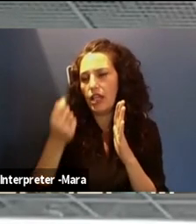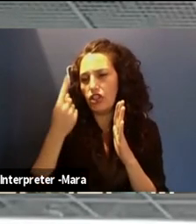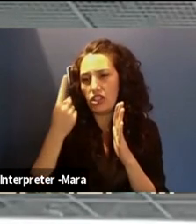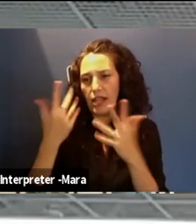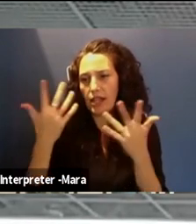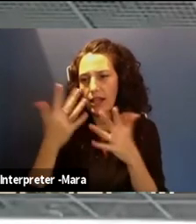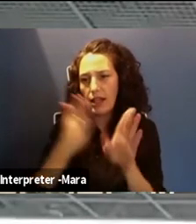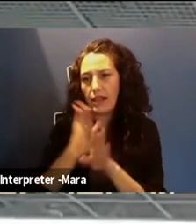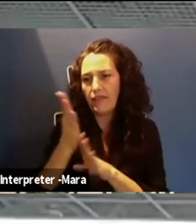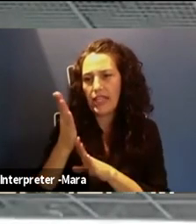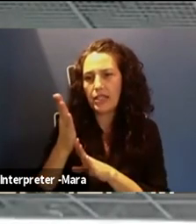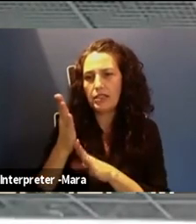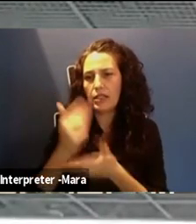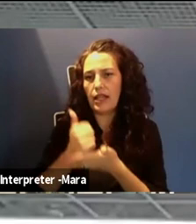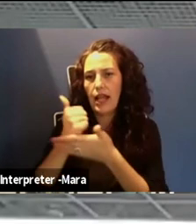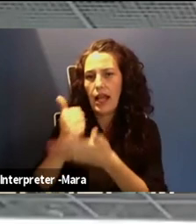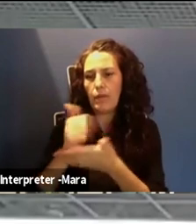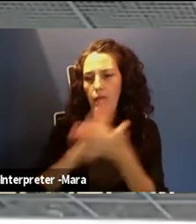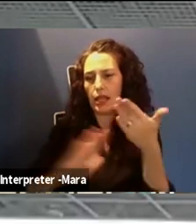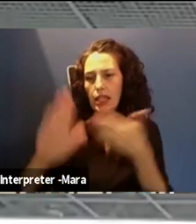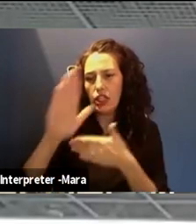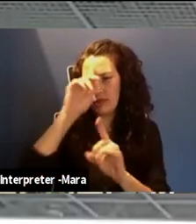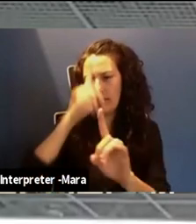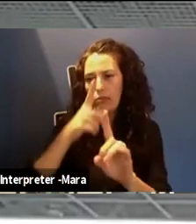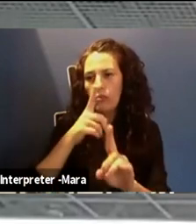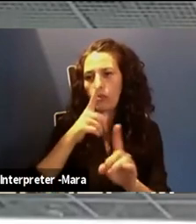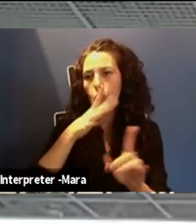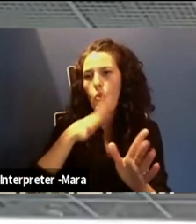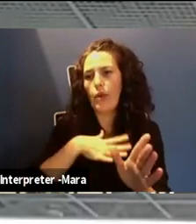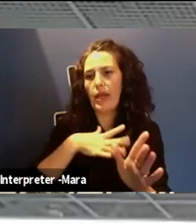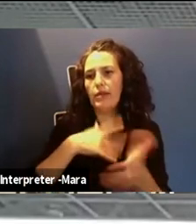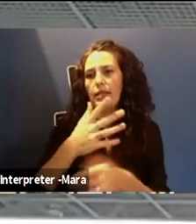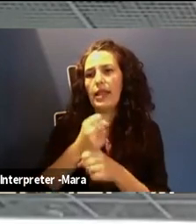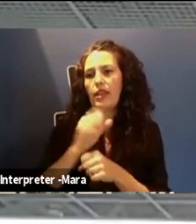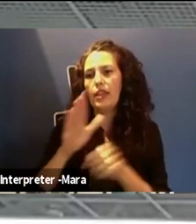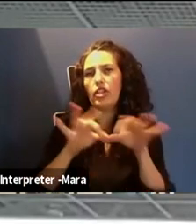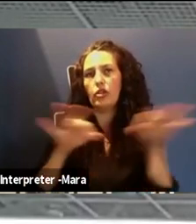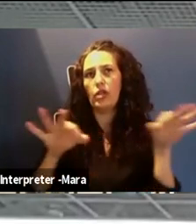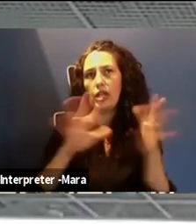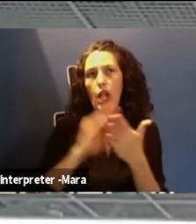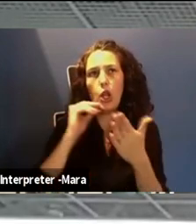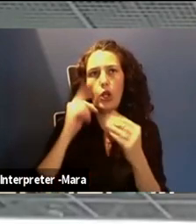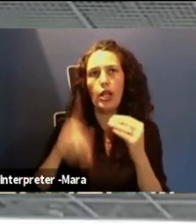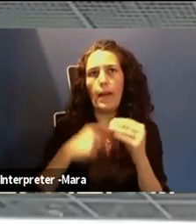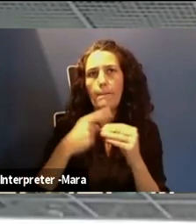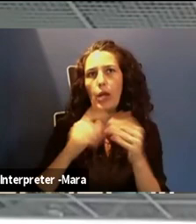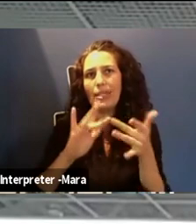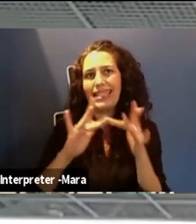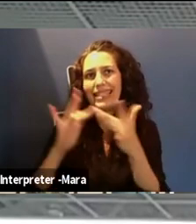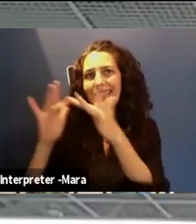about. I'm helping collegiate women, earn their degree and learn about cybersecurity. And